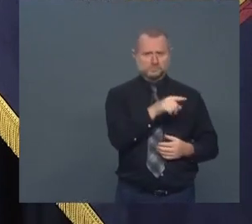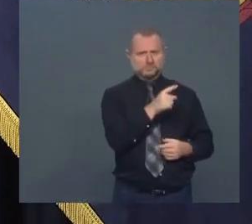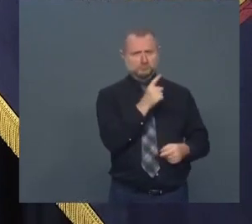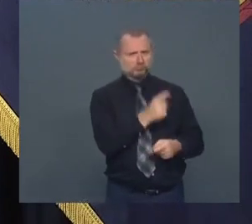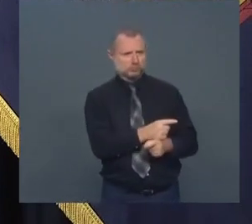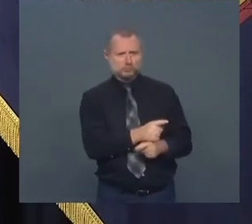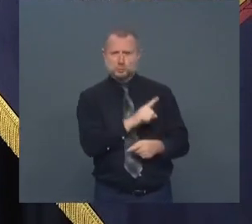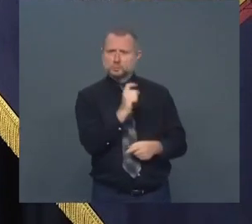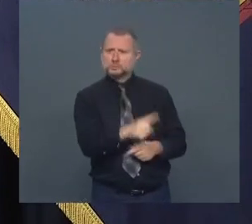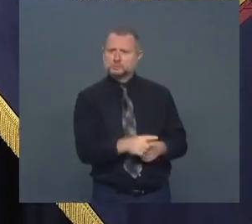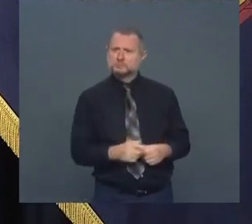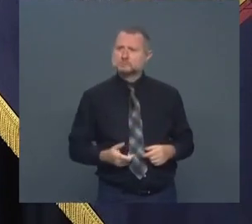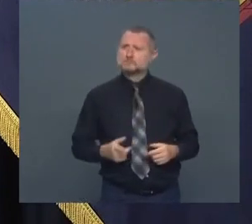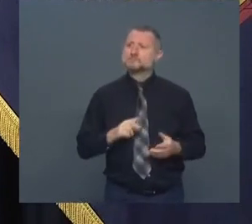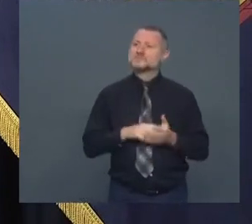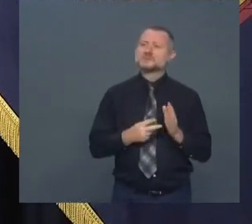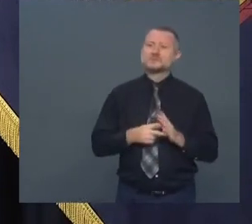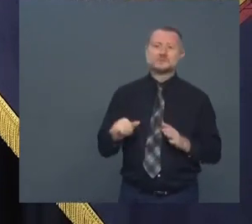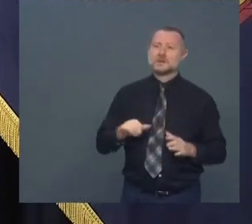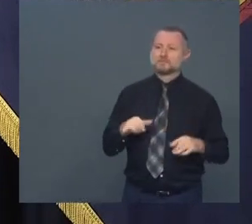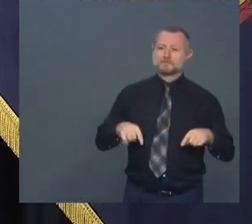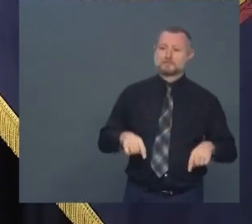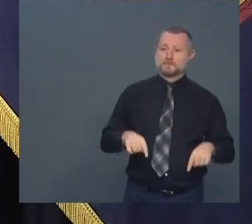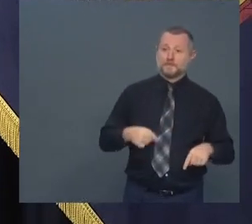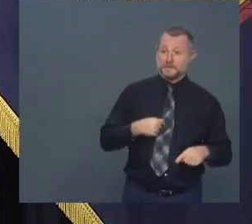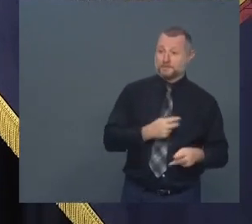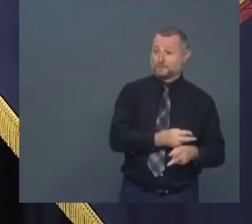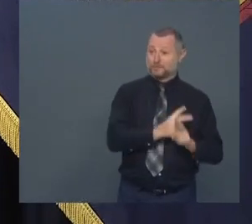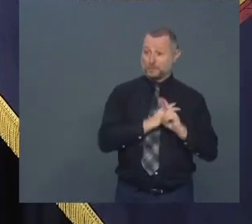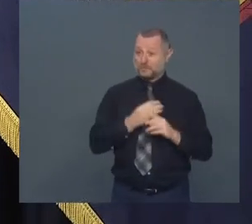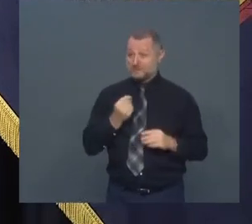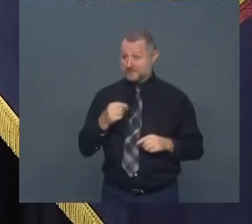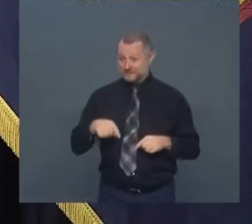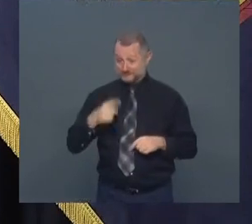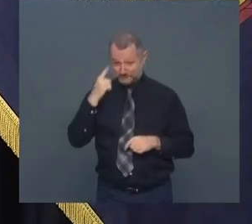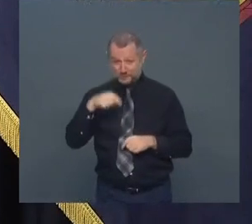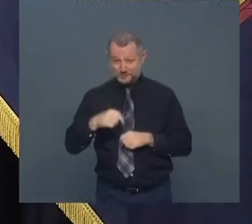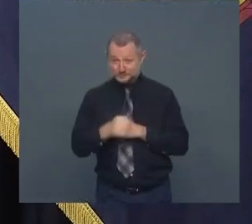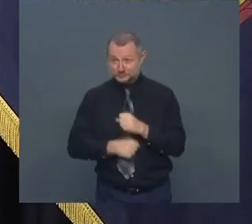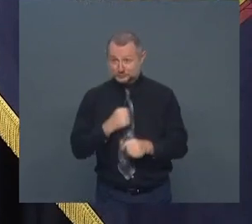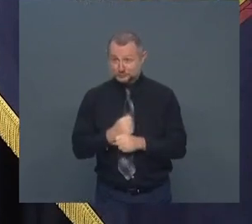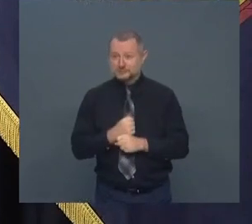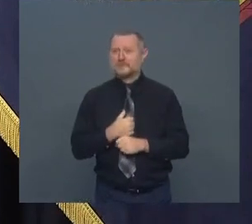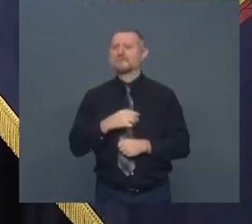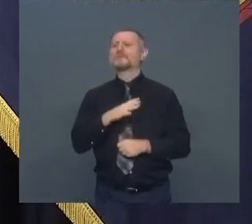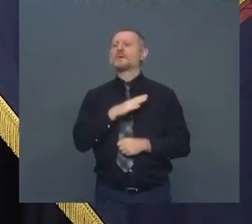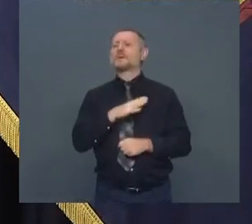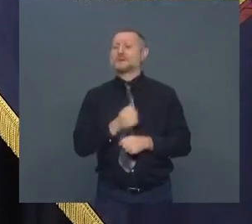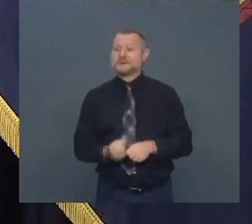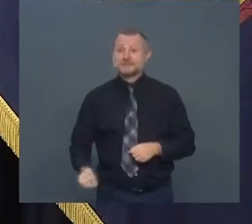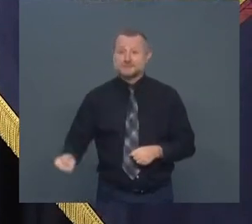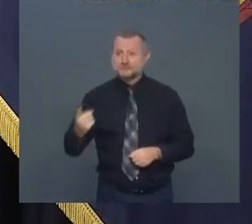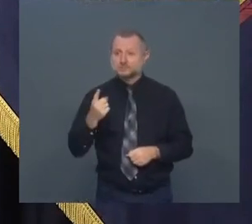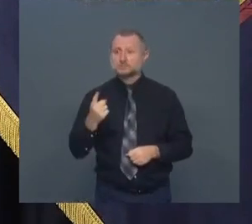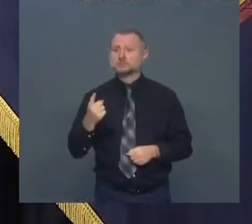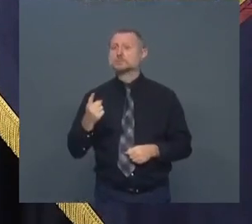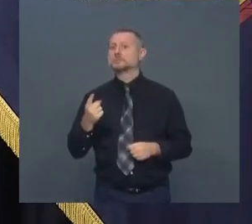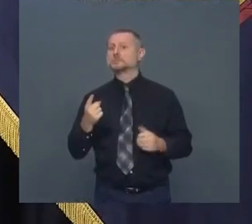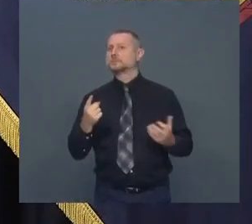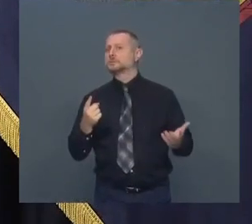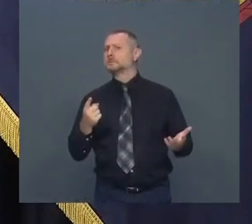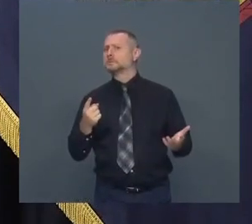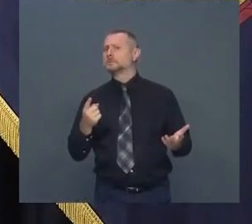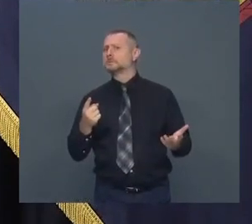We want to borrow this year. You want to borrow this year. Next year, you're going to have the same fixed